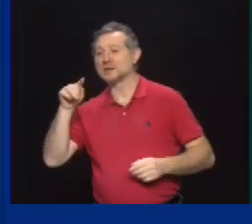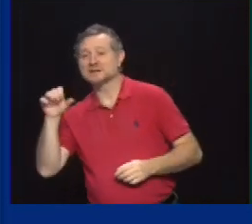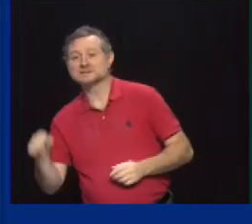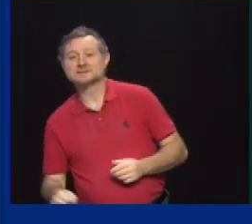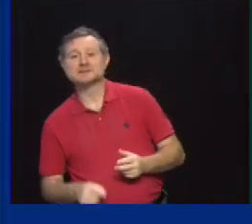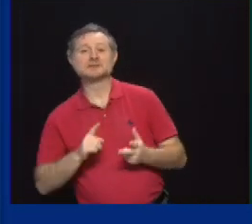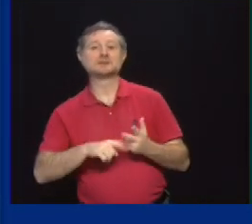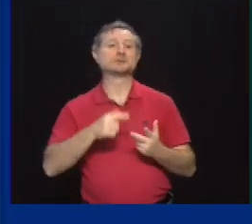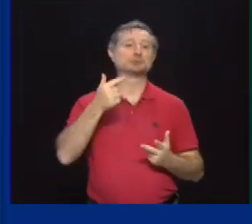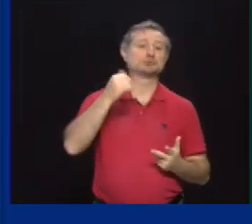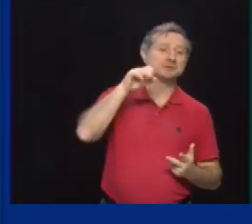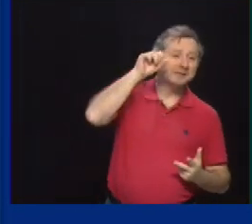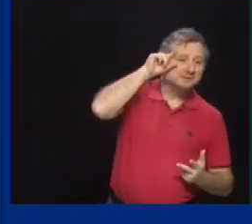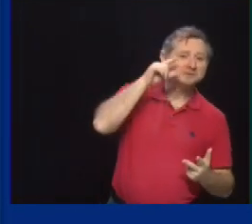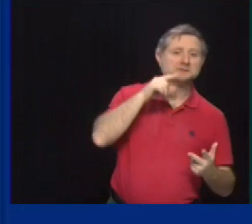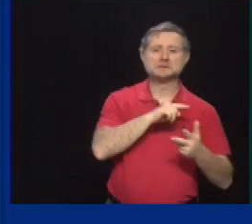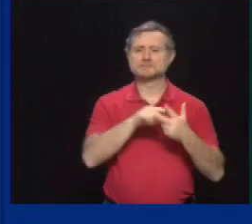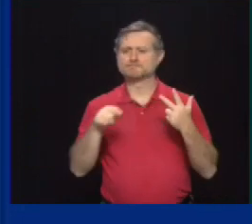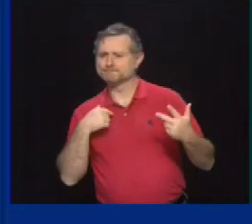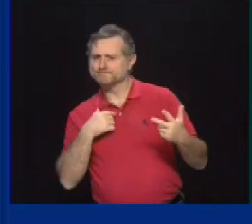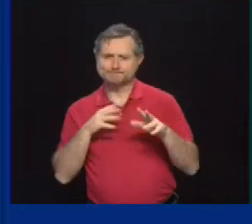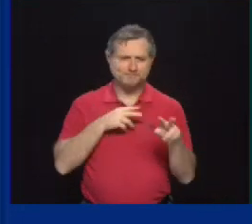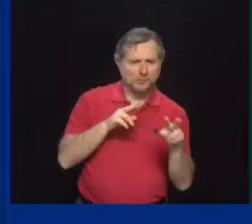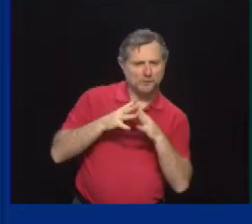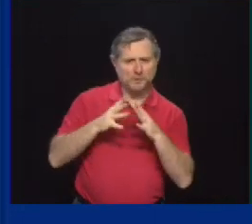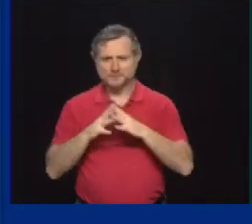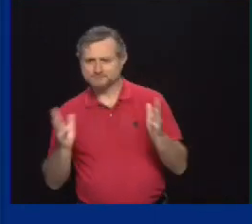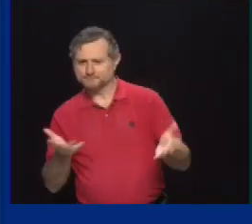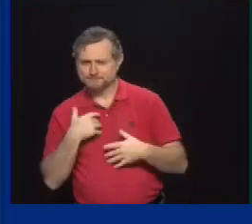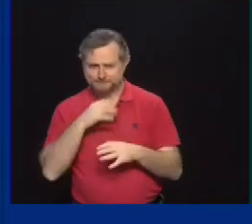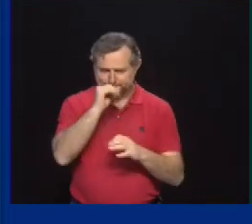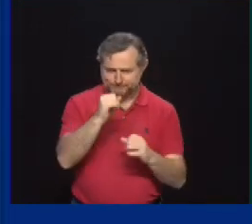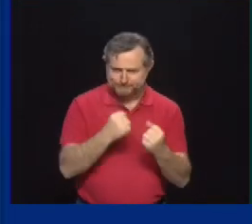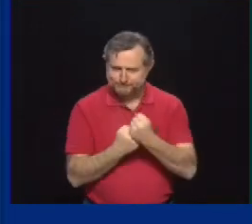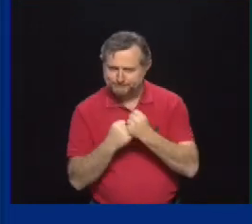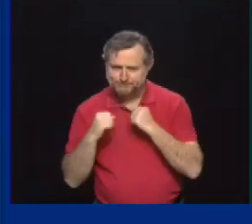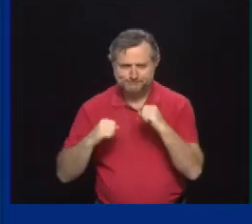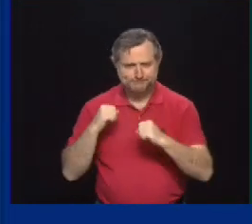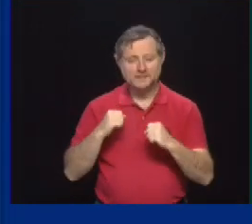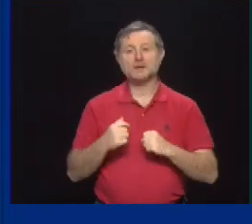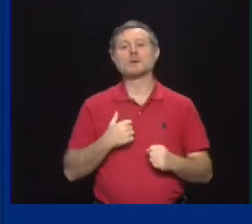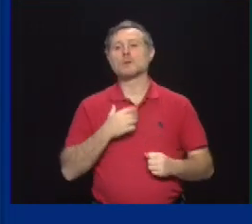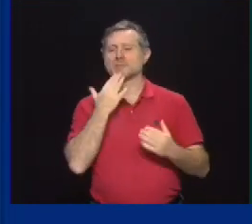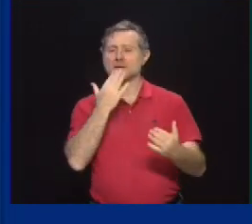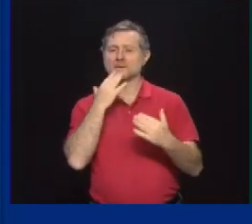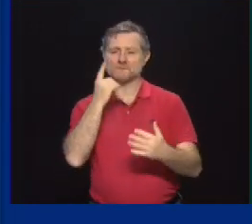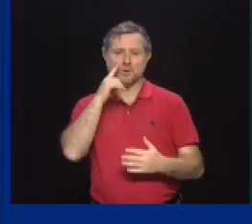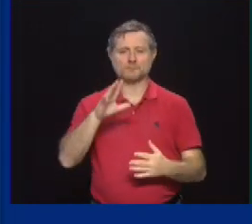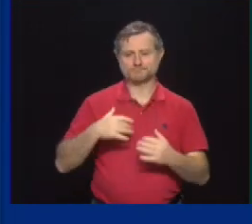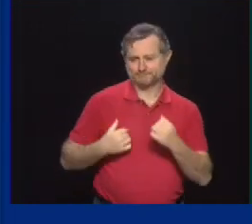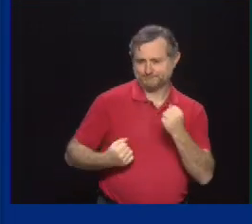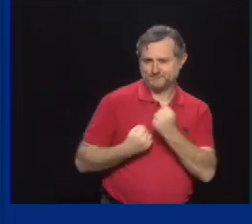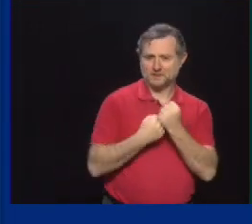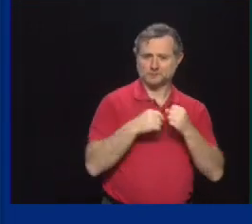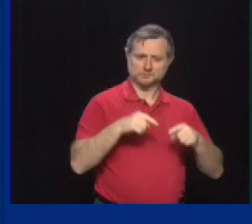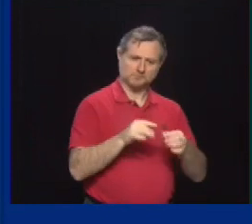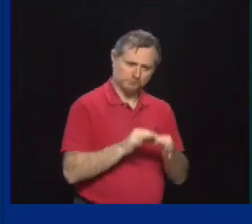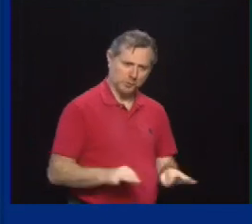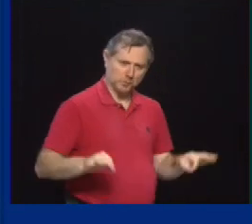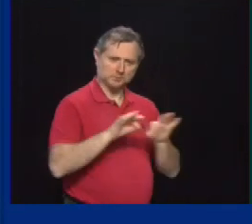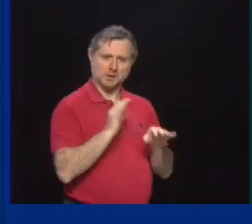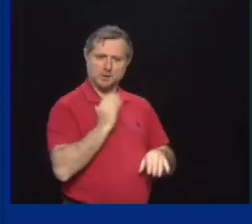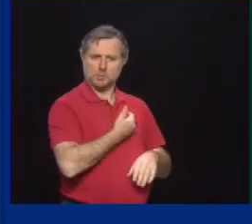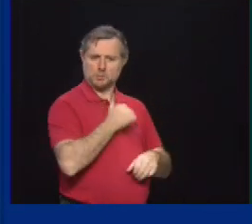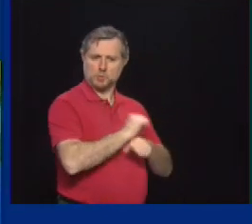we're constantly watching our football. And I thank them again for validating the importance of what we're doing on how they want their fans to get